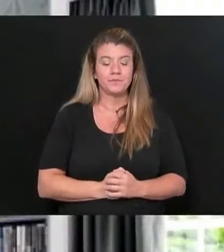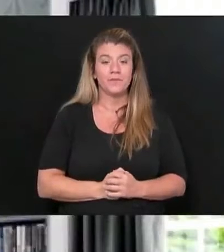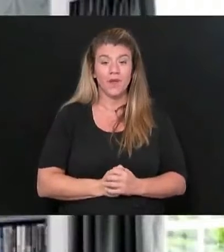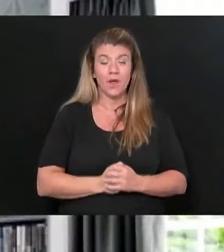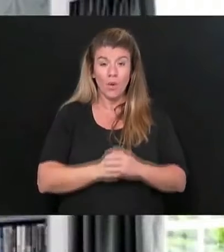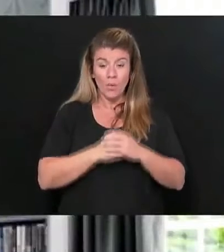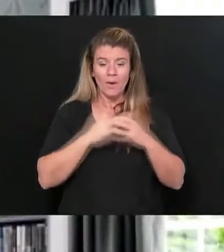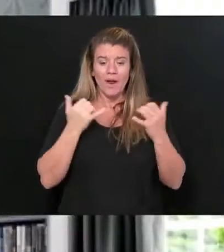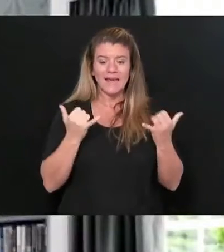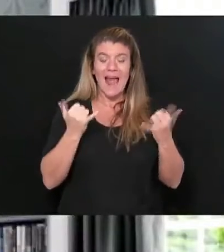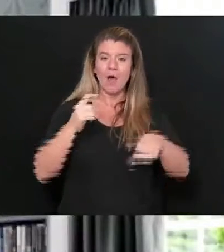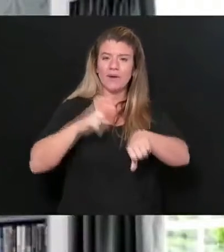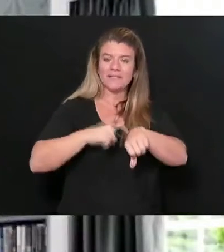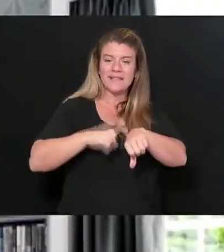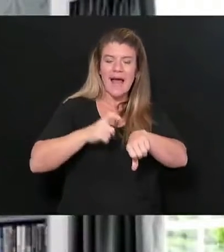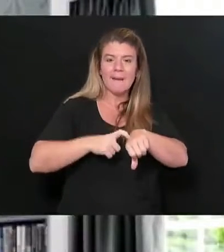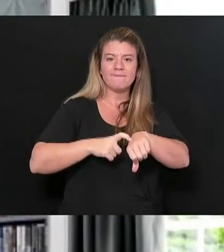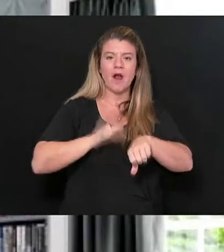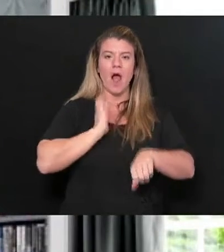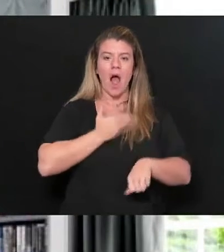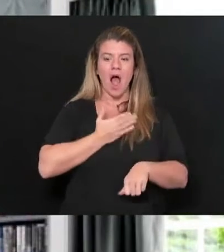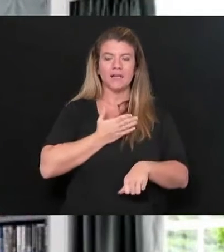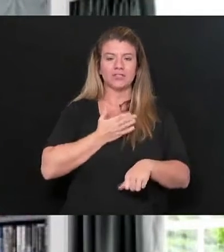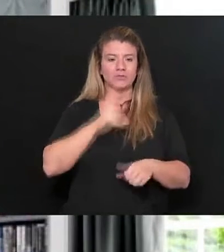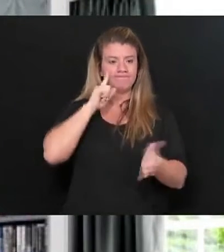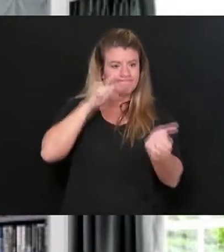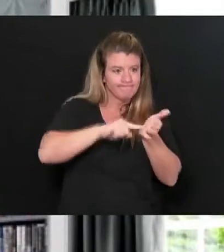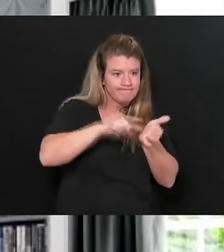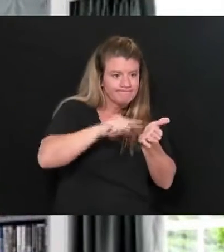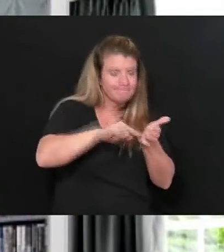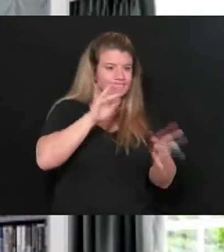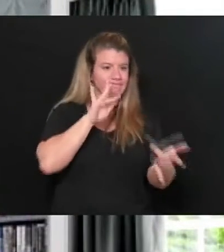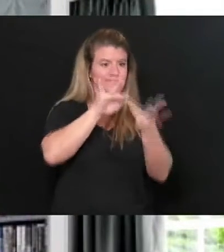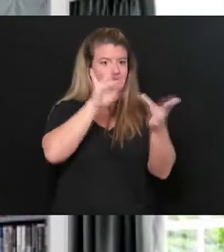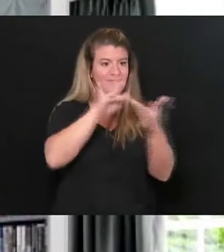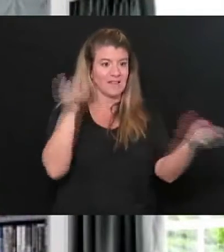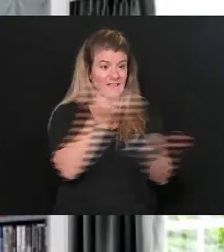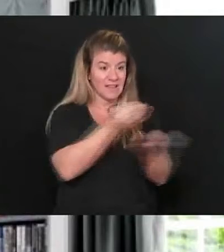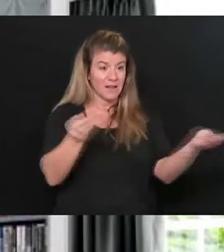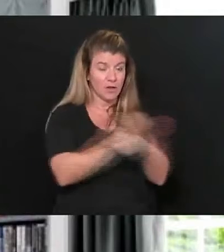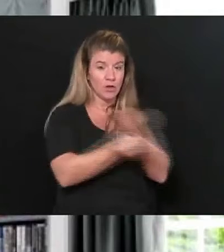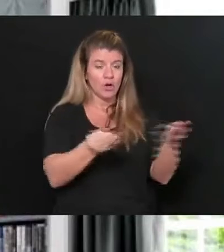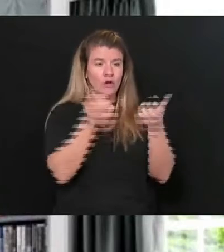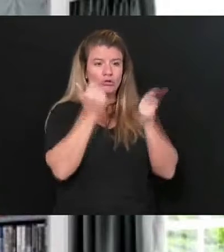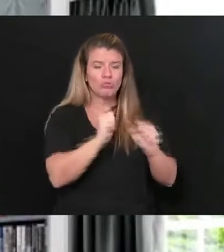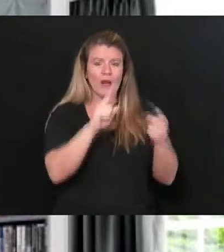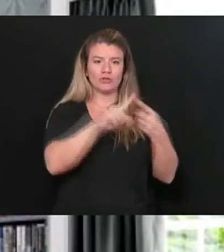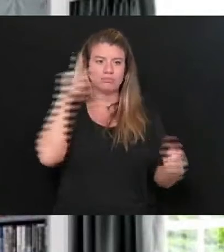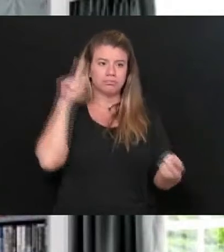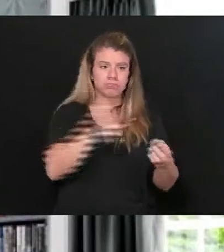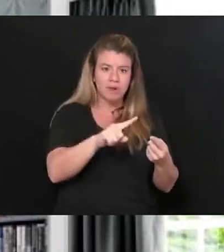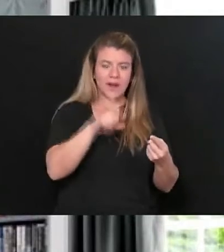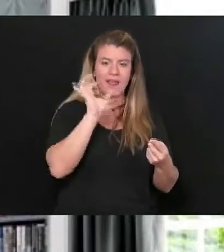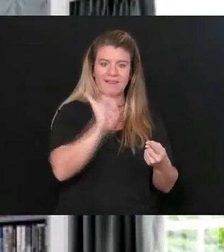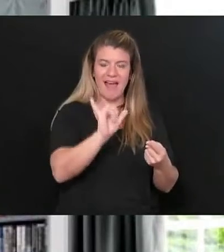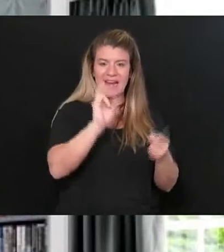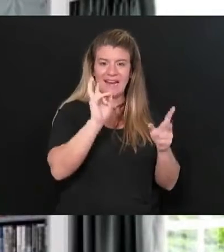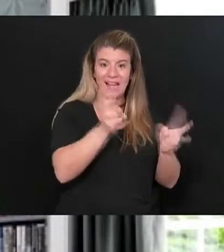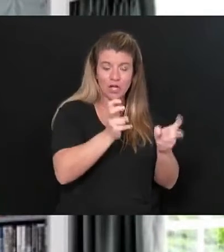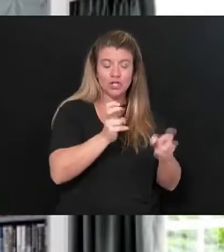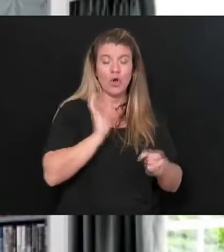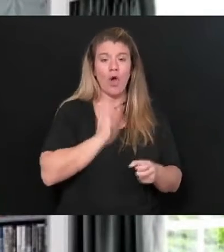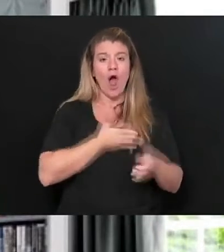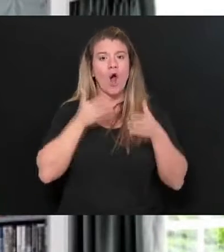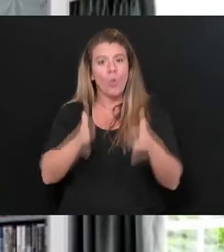the spread of COVID-19, disease investigation and contact tracing are some of our most valuable public health tools and are established ways to prevent the